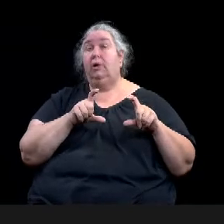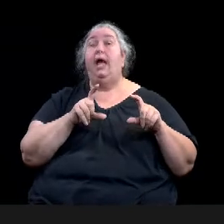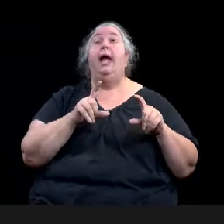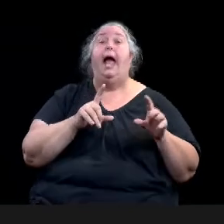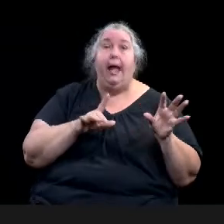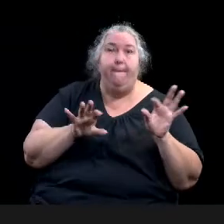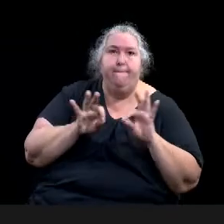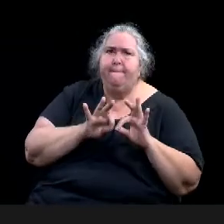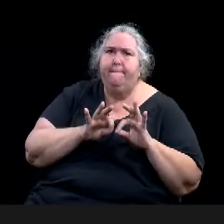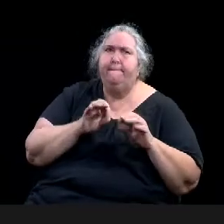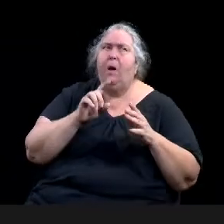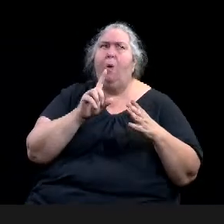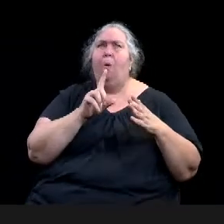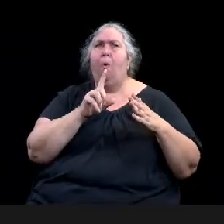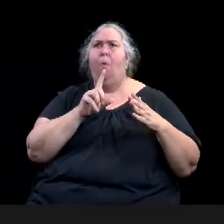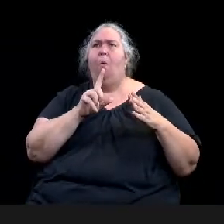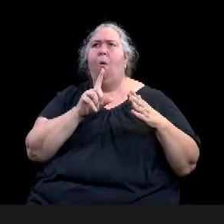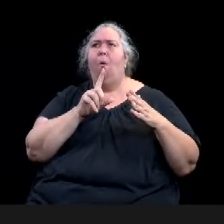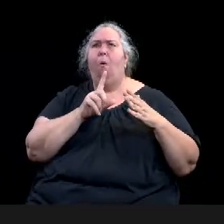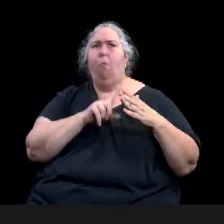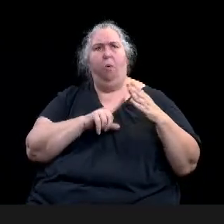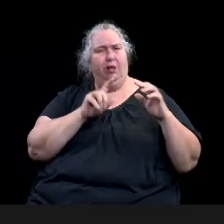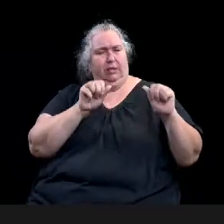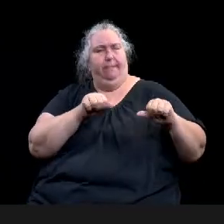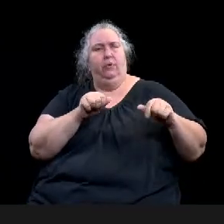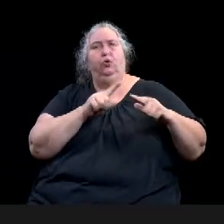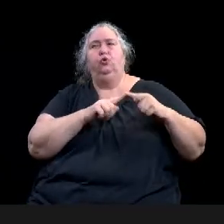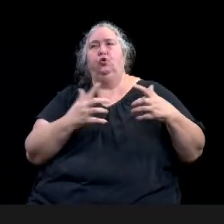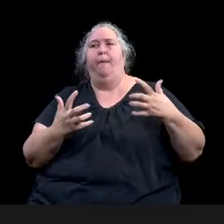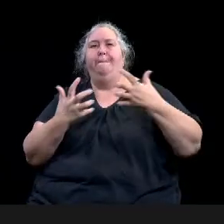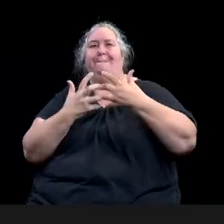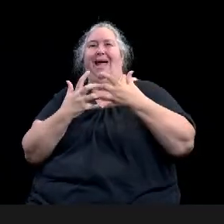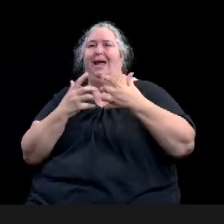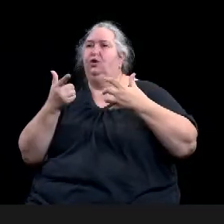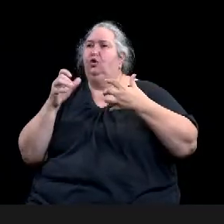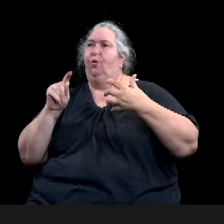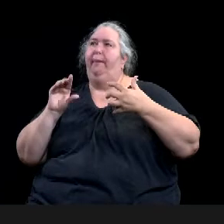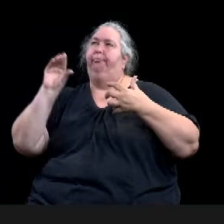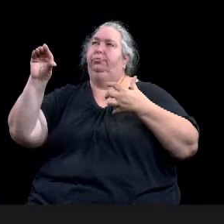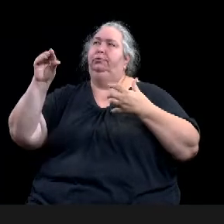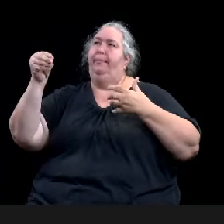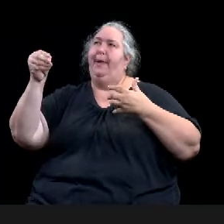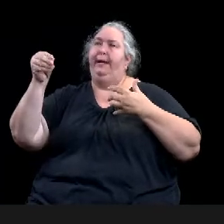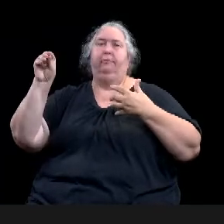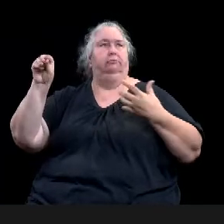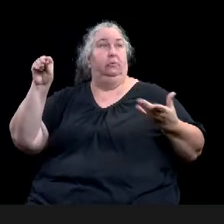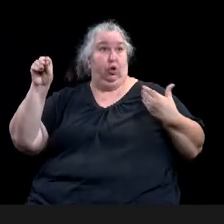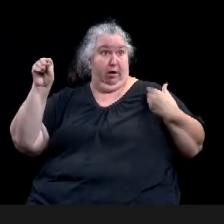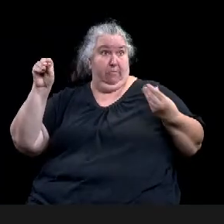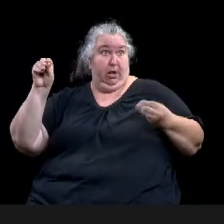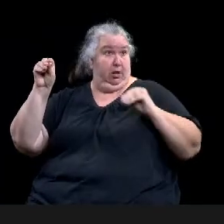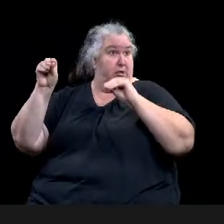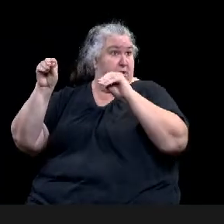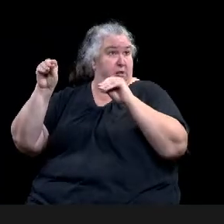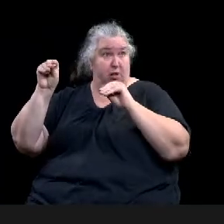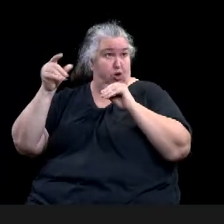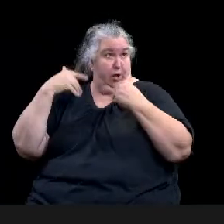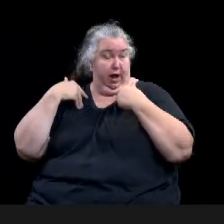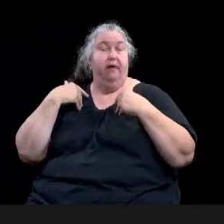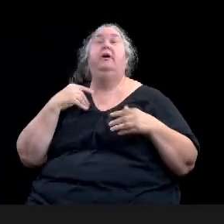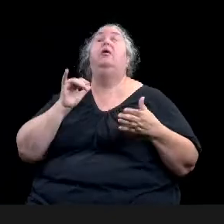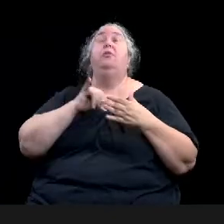February 22nd, and were due back March 5th. We did get back 14 different neighborhood association